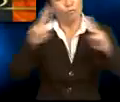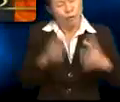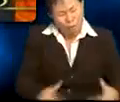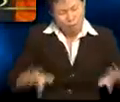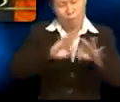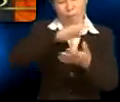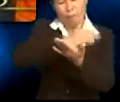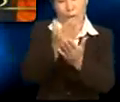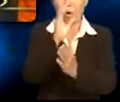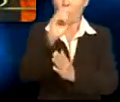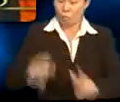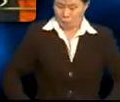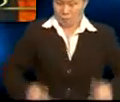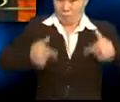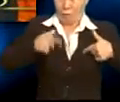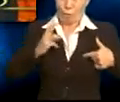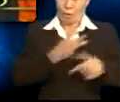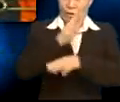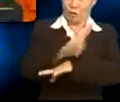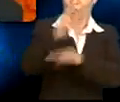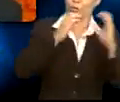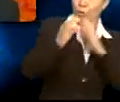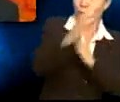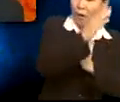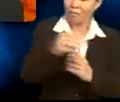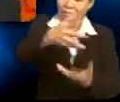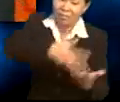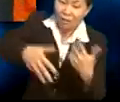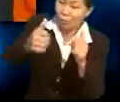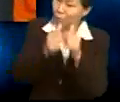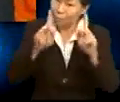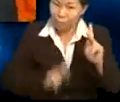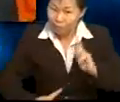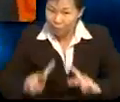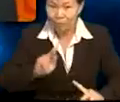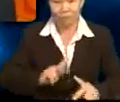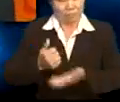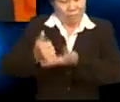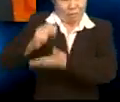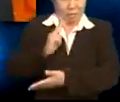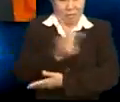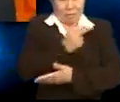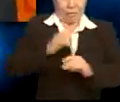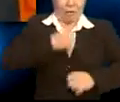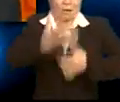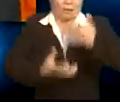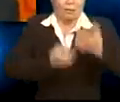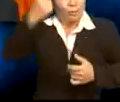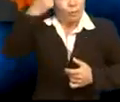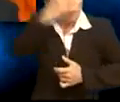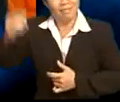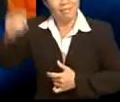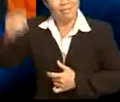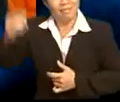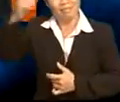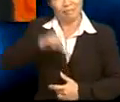important part of our lives. We use it to communicate and interact with people. It helps us to express our thoughts